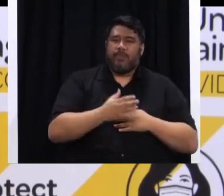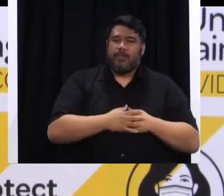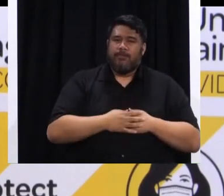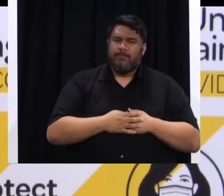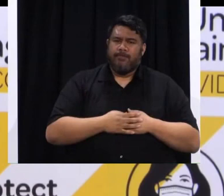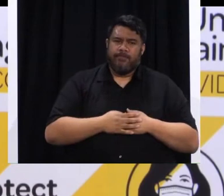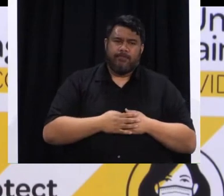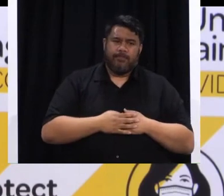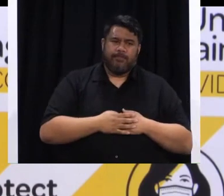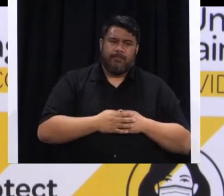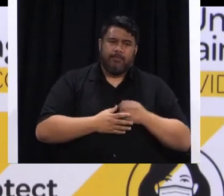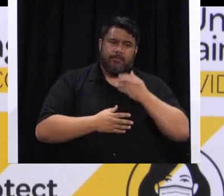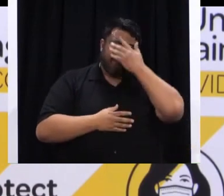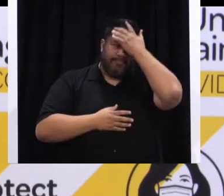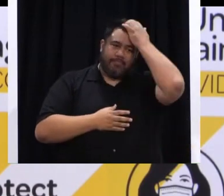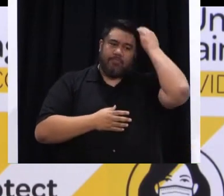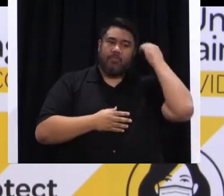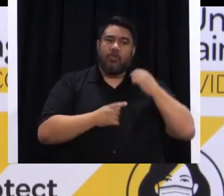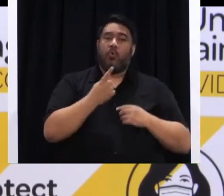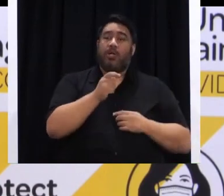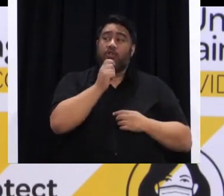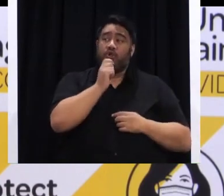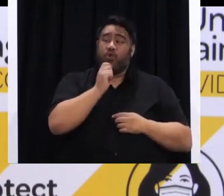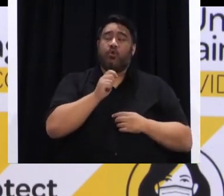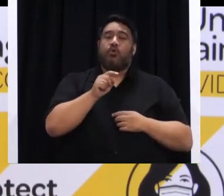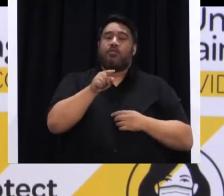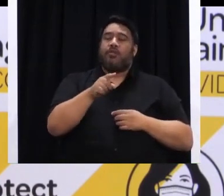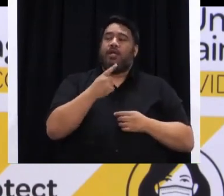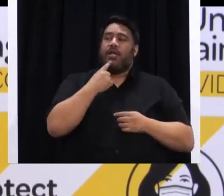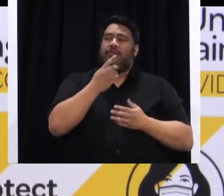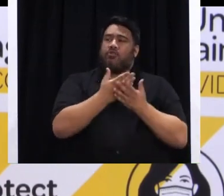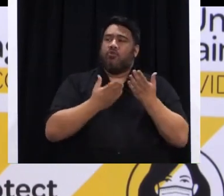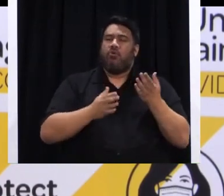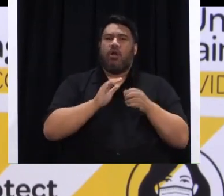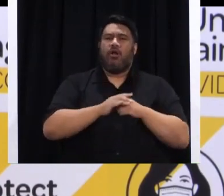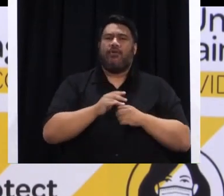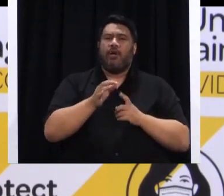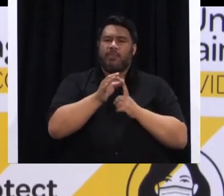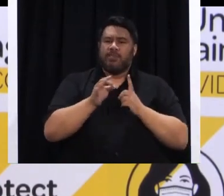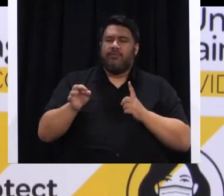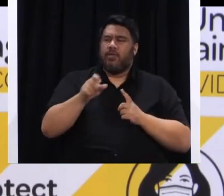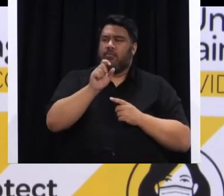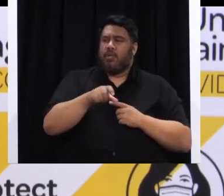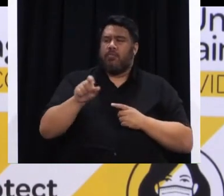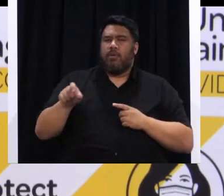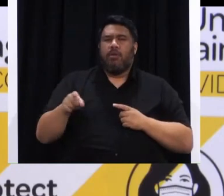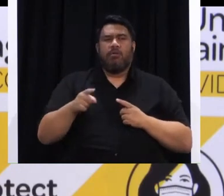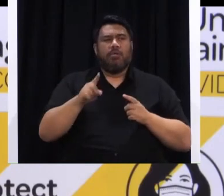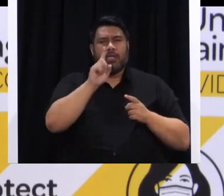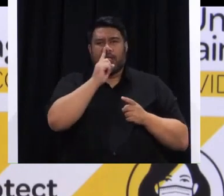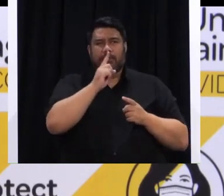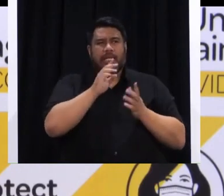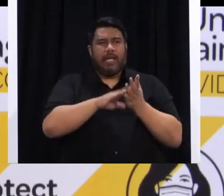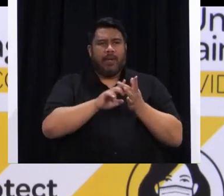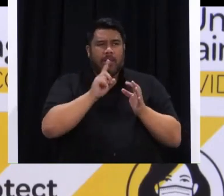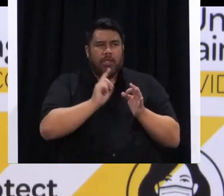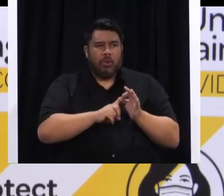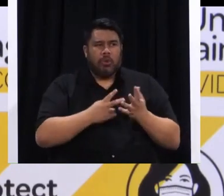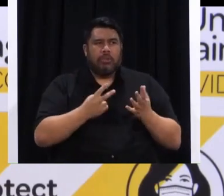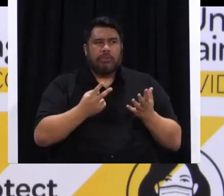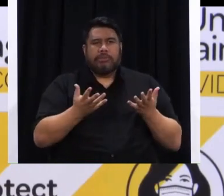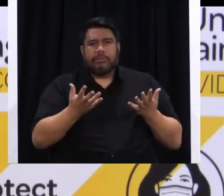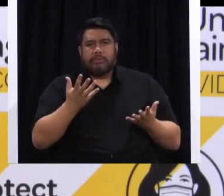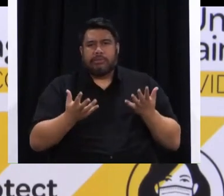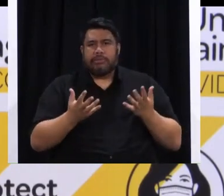story which included specific people concerned at... MIQ. MIQ. Yep. And today we're being told that